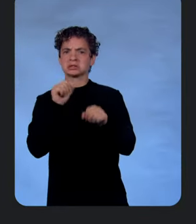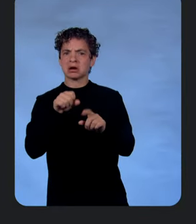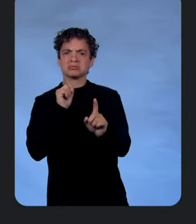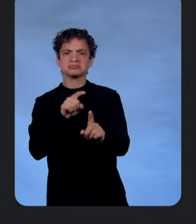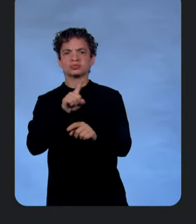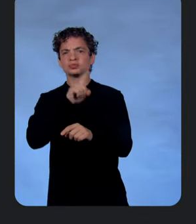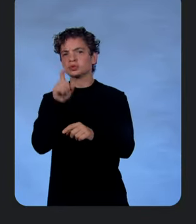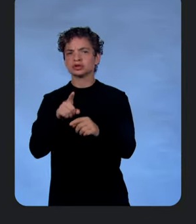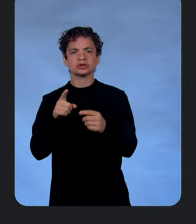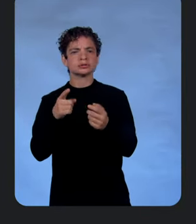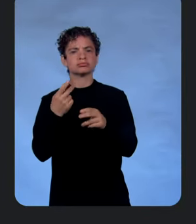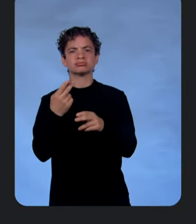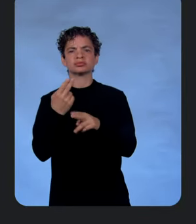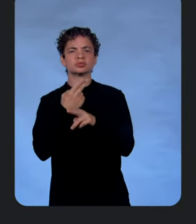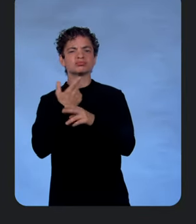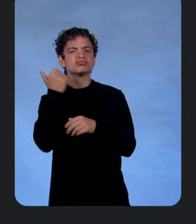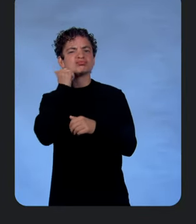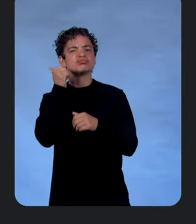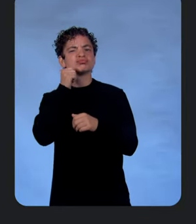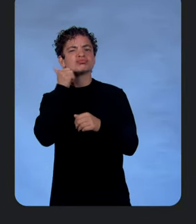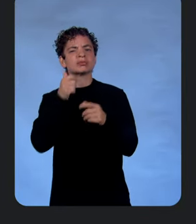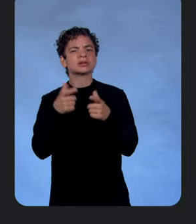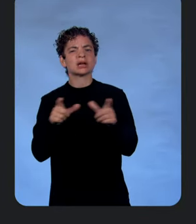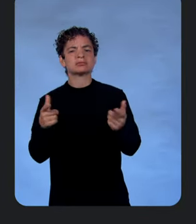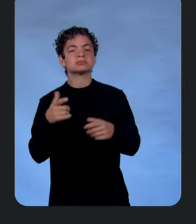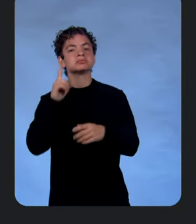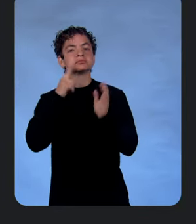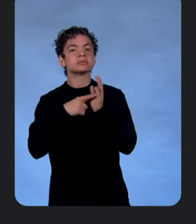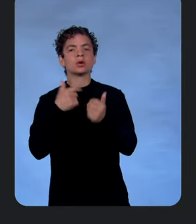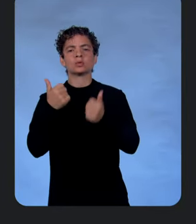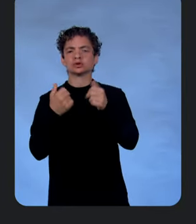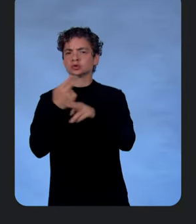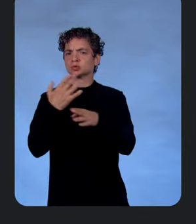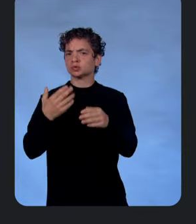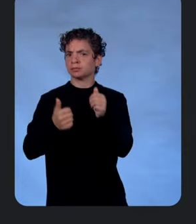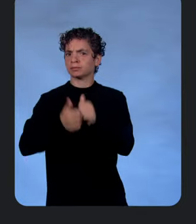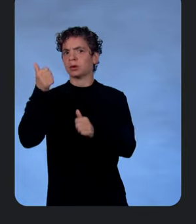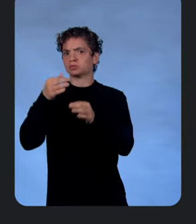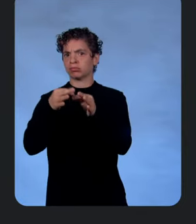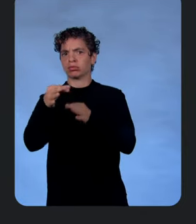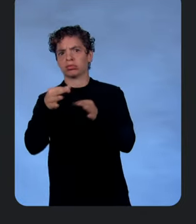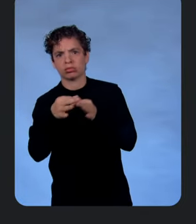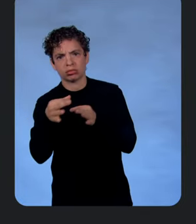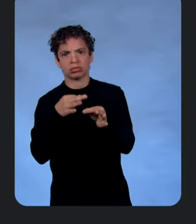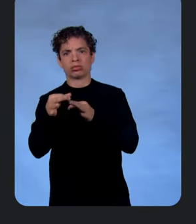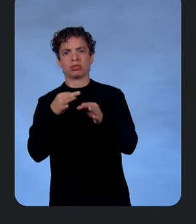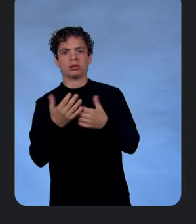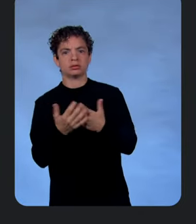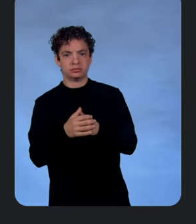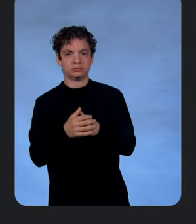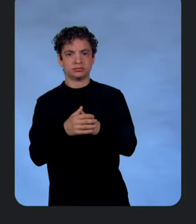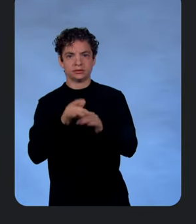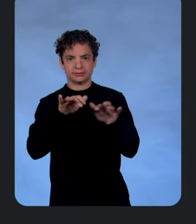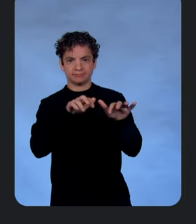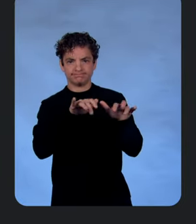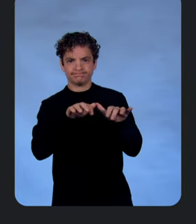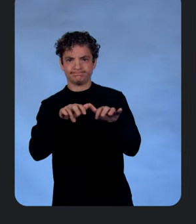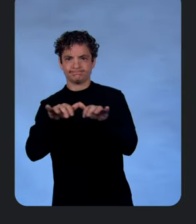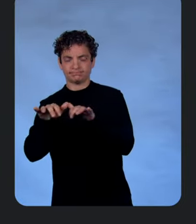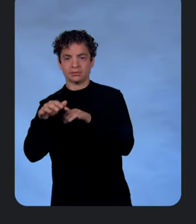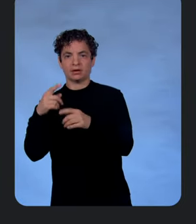natural language like which users have the highest latency and get back a relevant query and result.